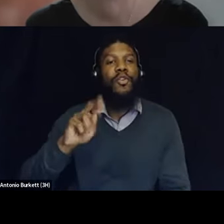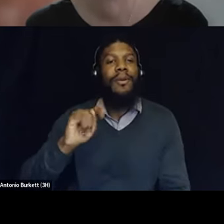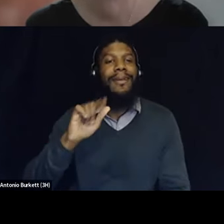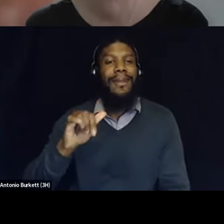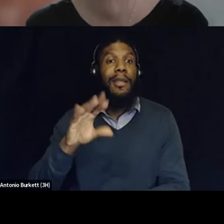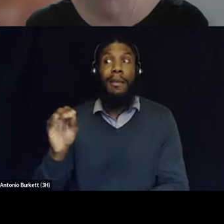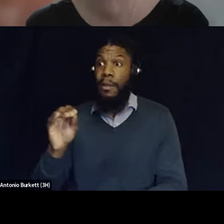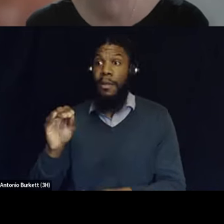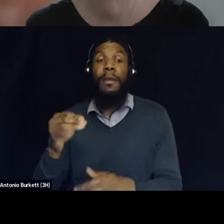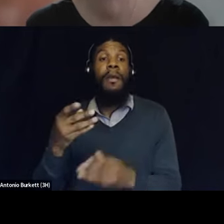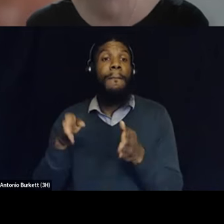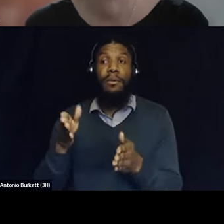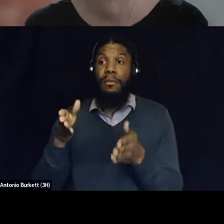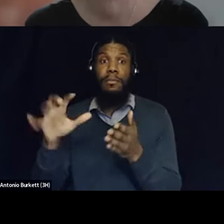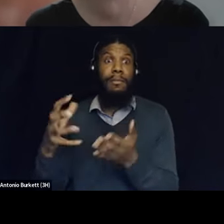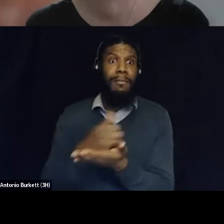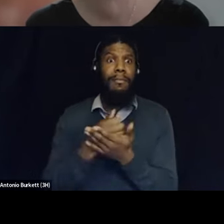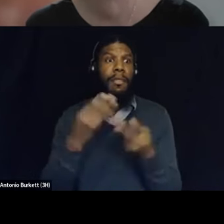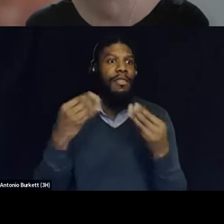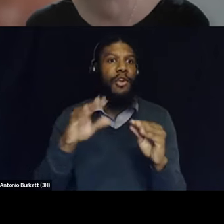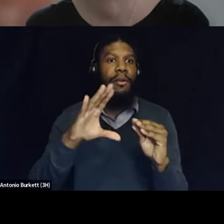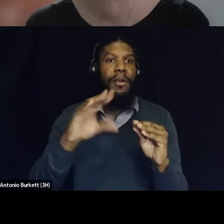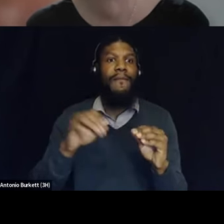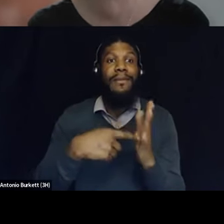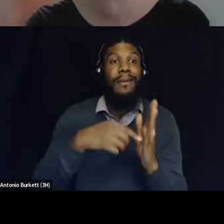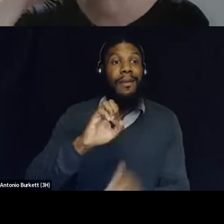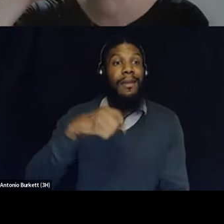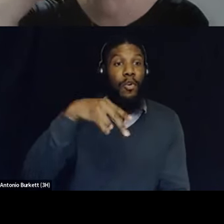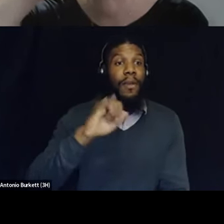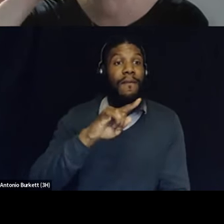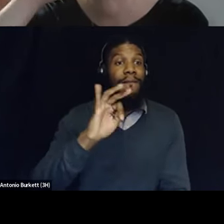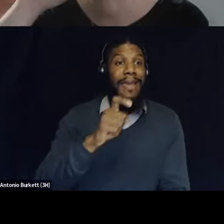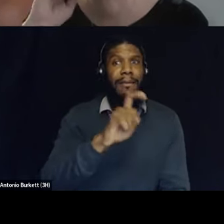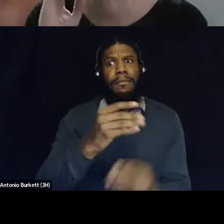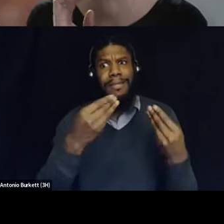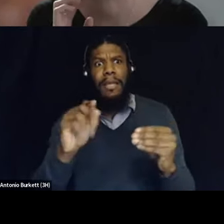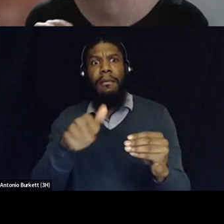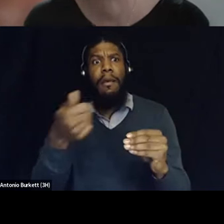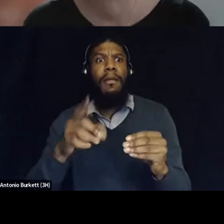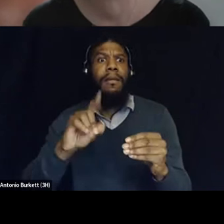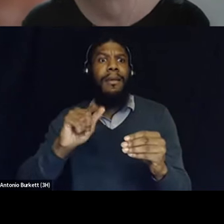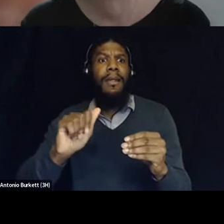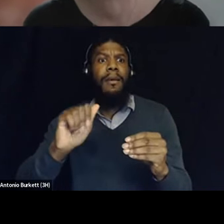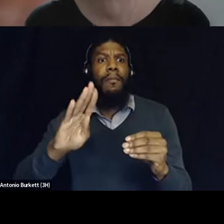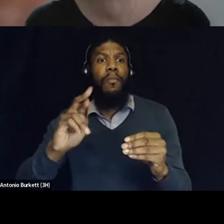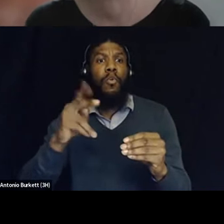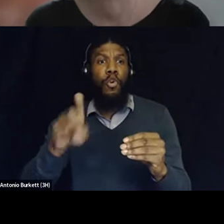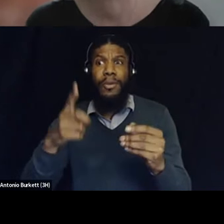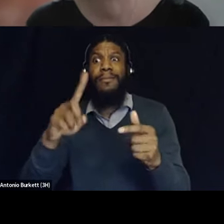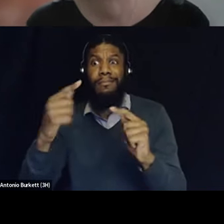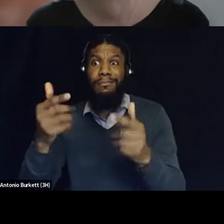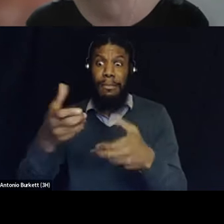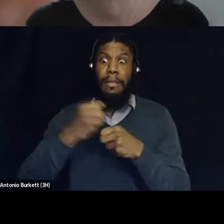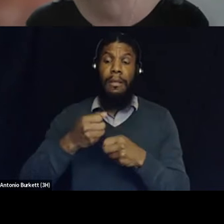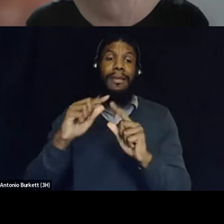you know companies like equifax that then send it sell it to data brokers that sell it to ice and to the police um and so a